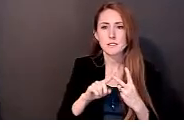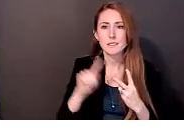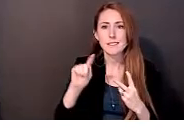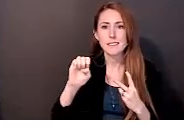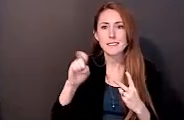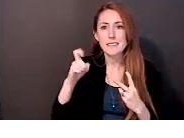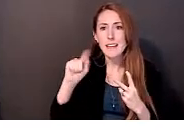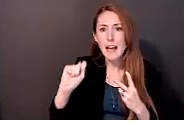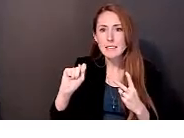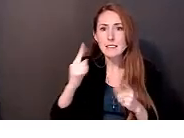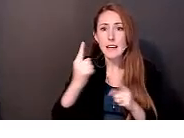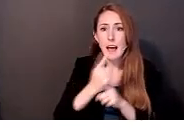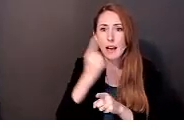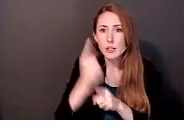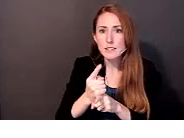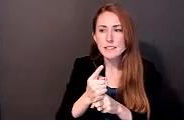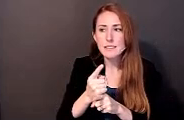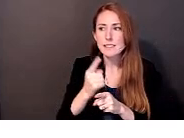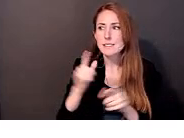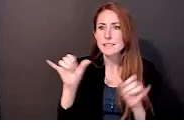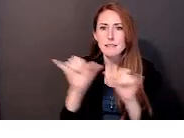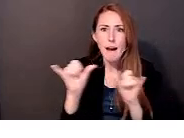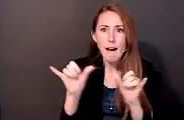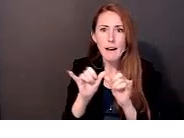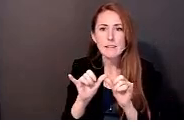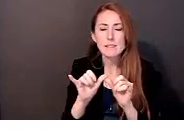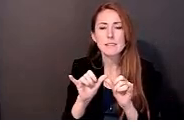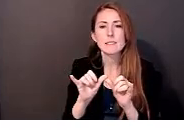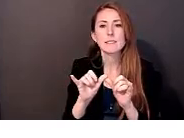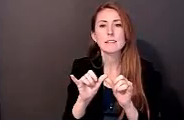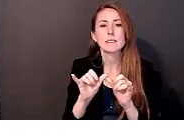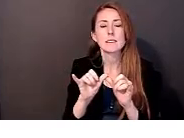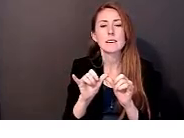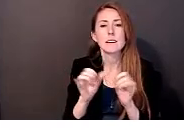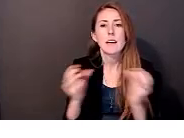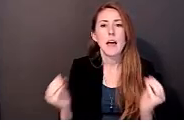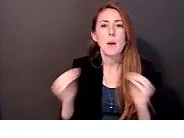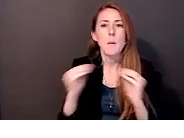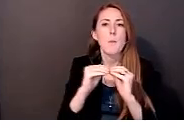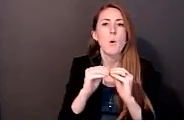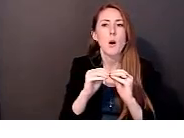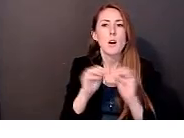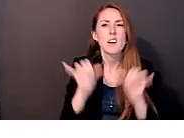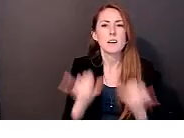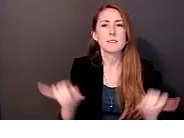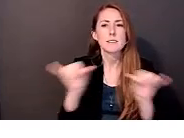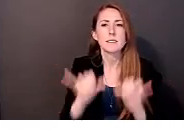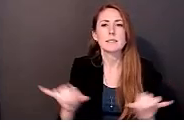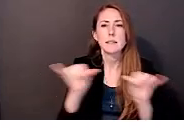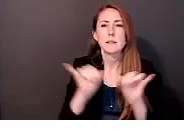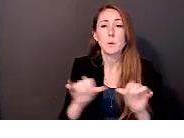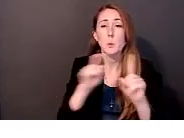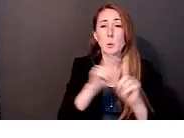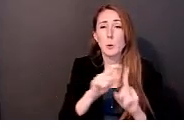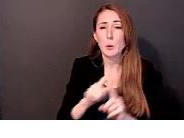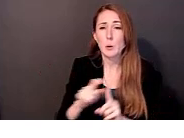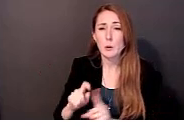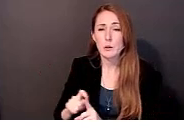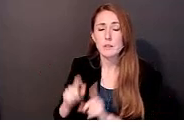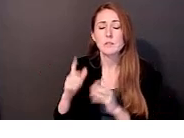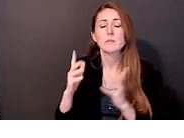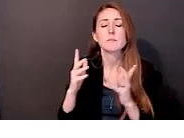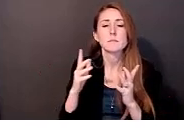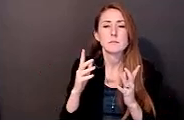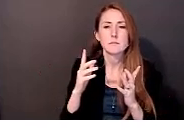size of the text, and a more consistent number of words within caption content are also priorities moving forward. And